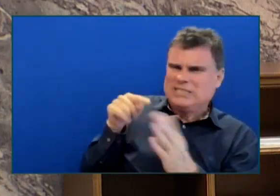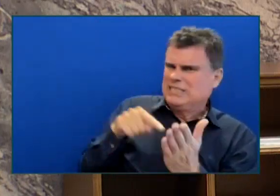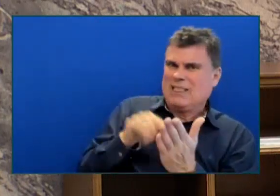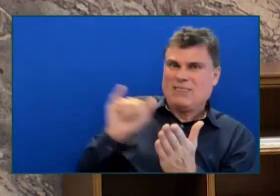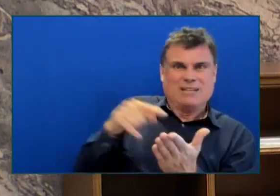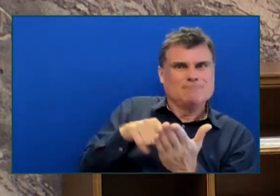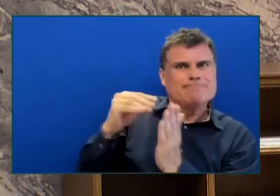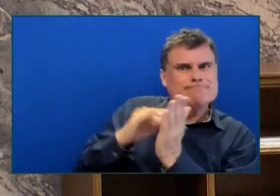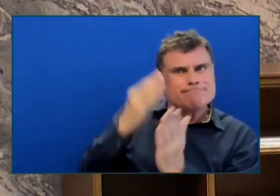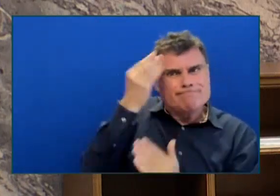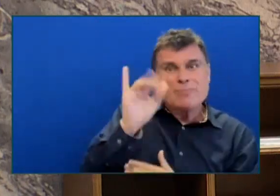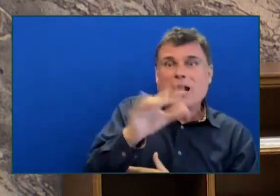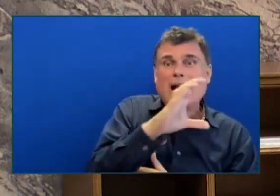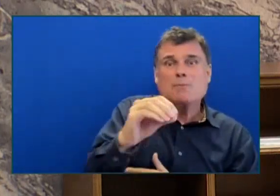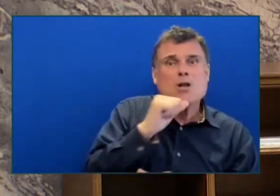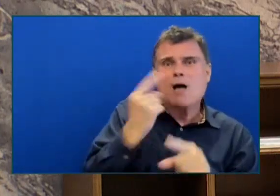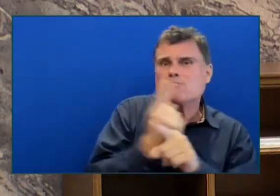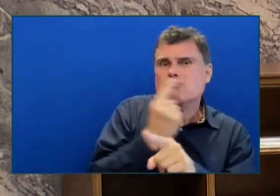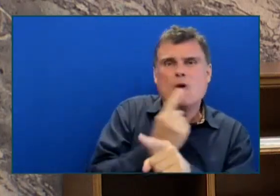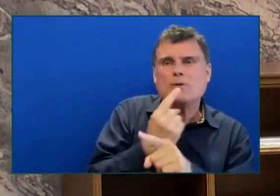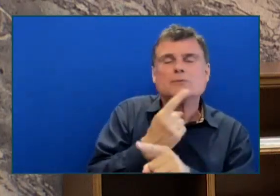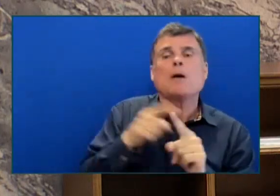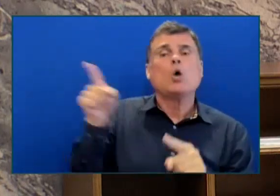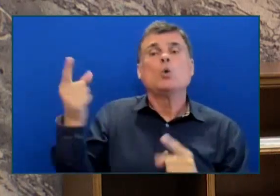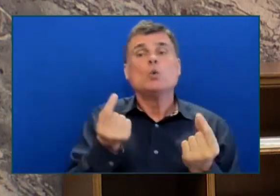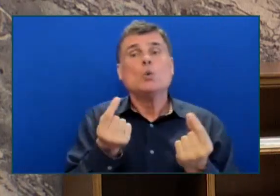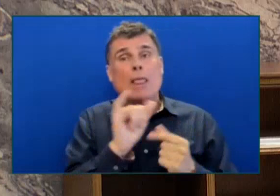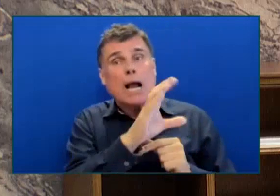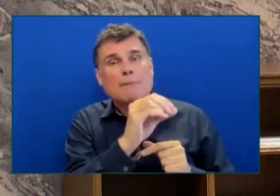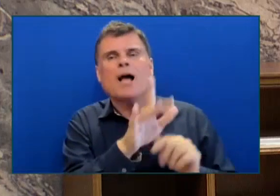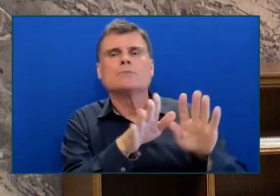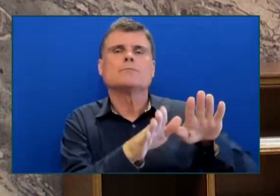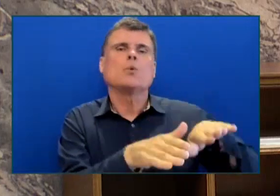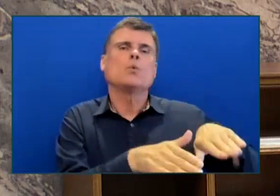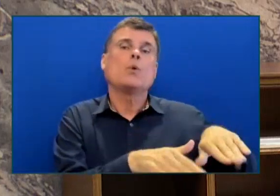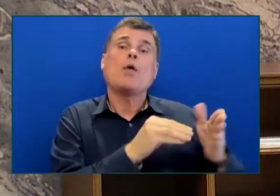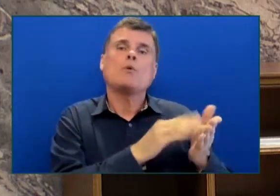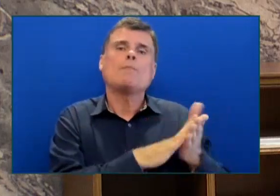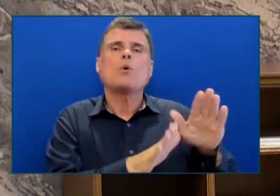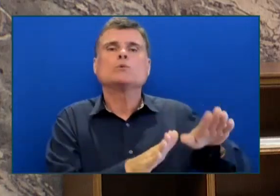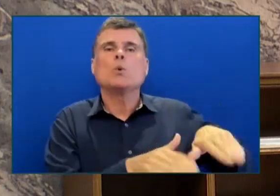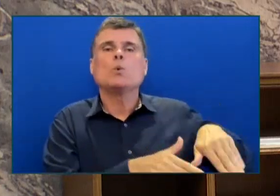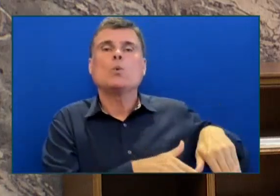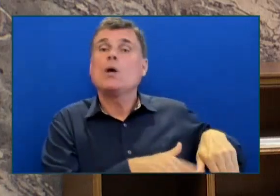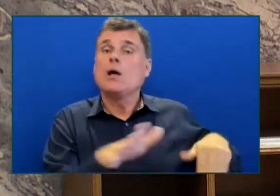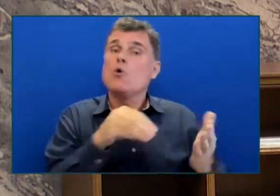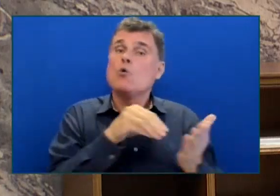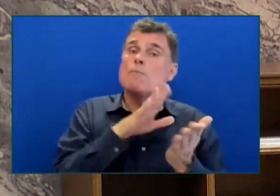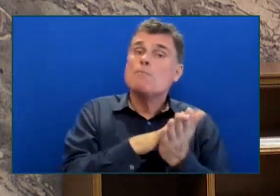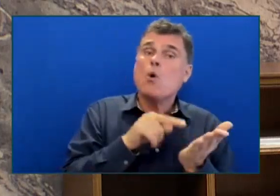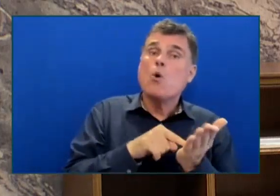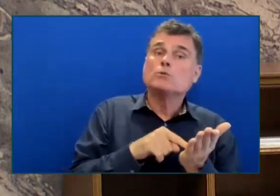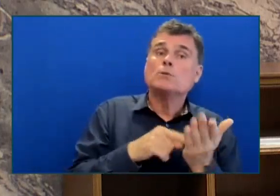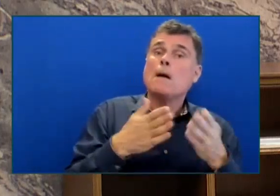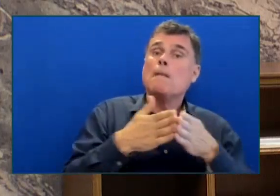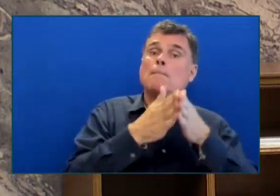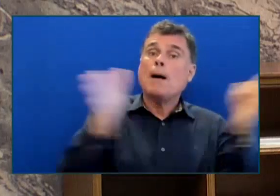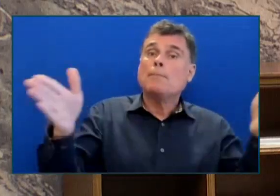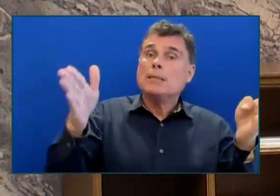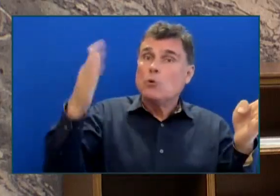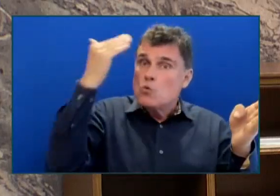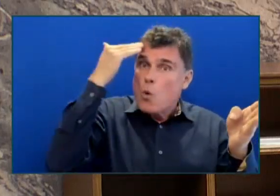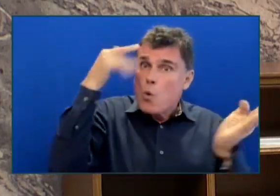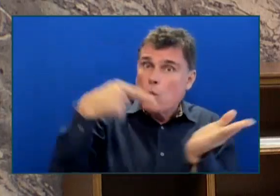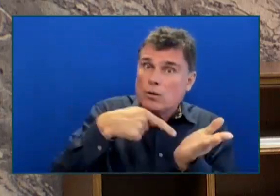nobody would have known about if it hadn't been leaked by a whistleblower. Under the Premier's time as Housing Minister, and I quote,